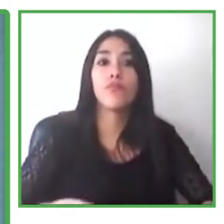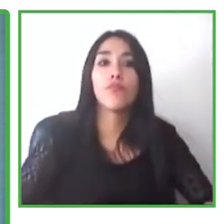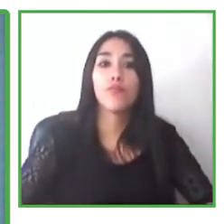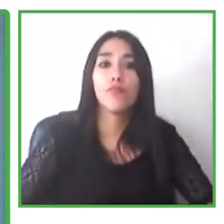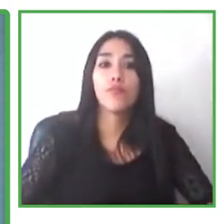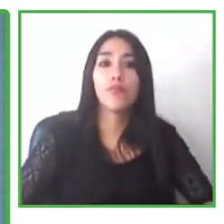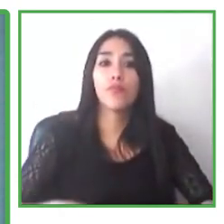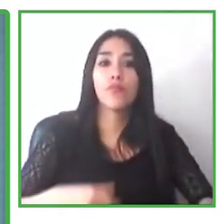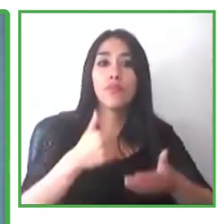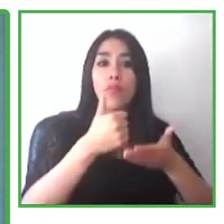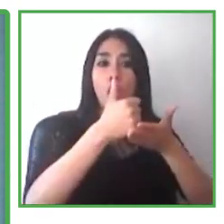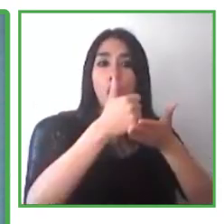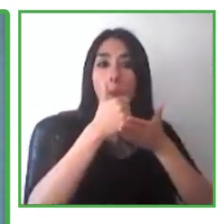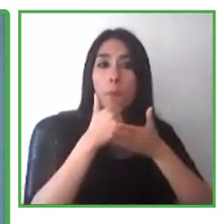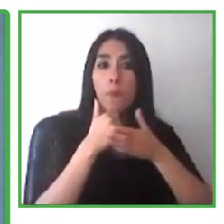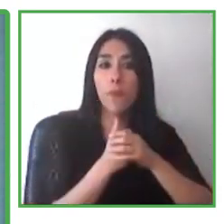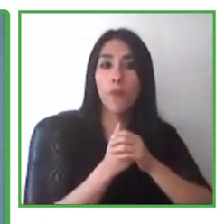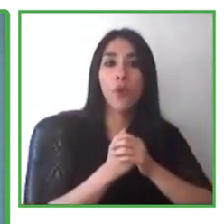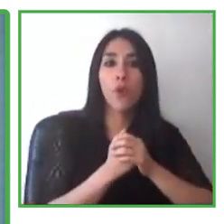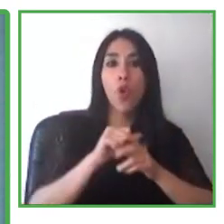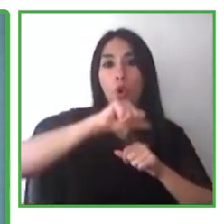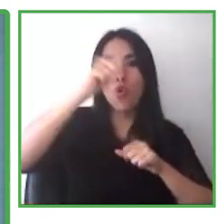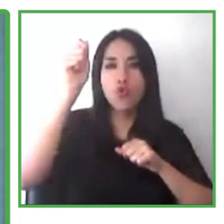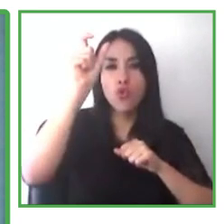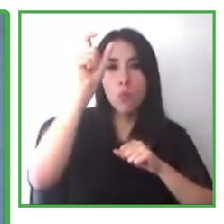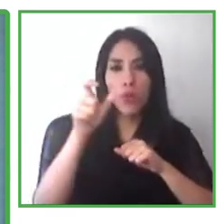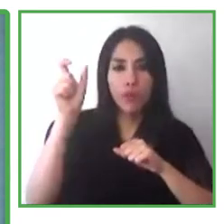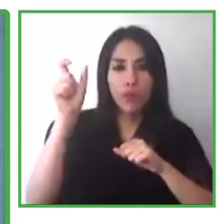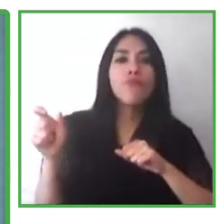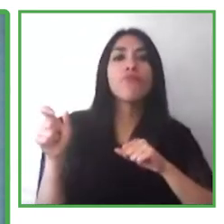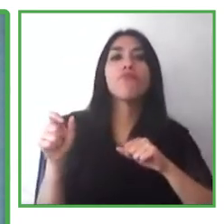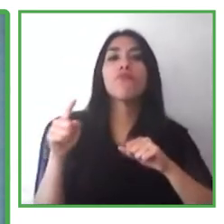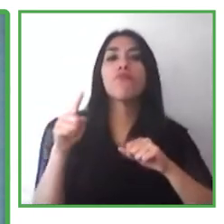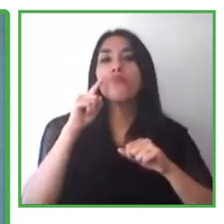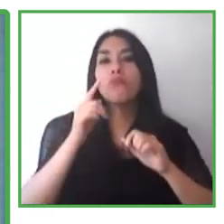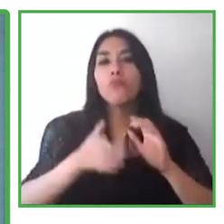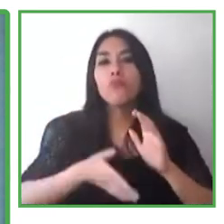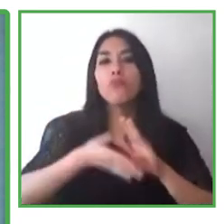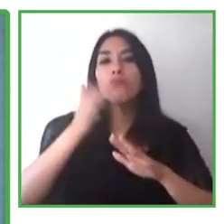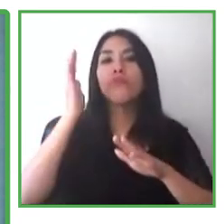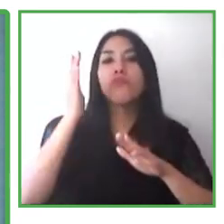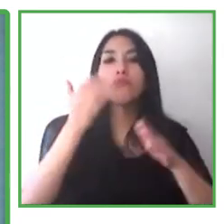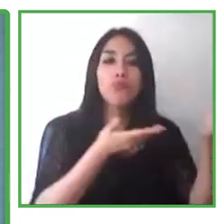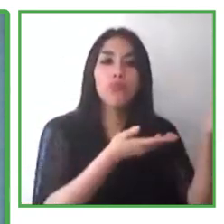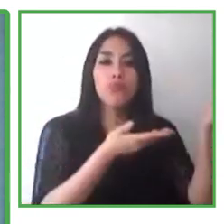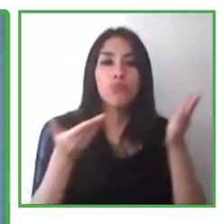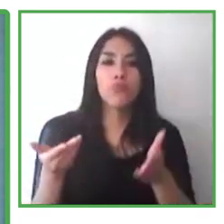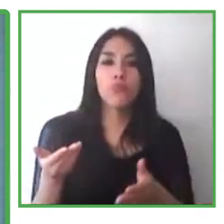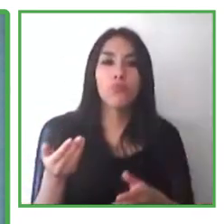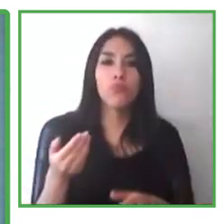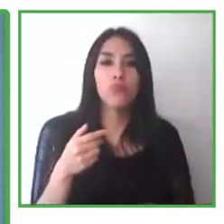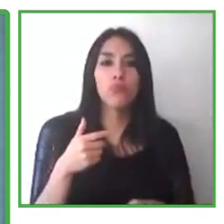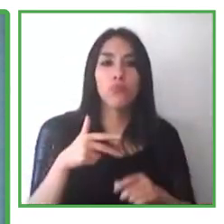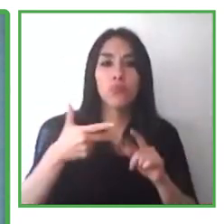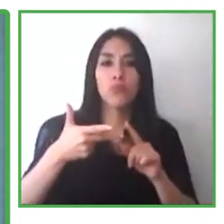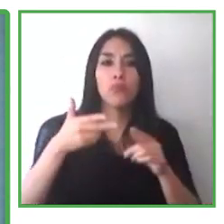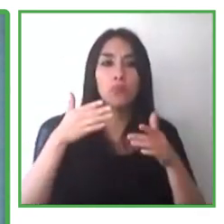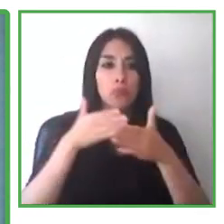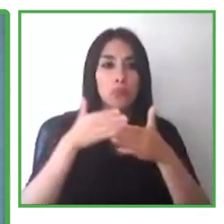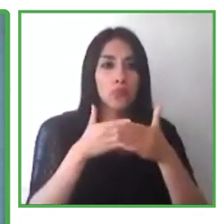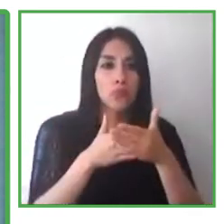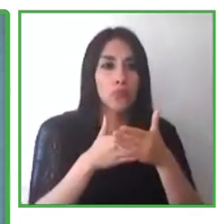The third barrier is the work environment and the conditions that are not adapted to the needs of people